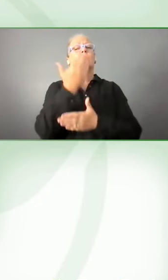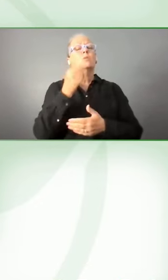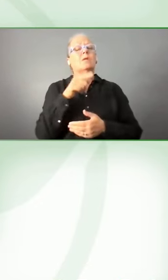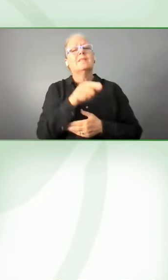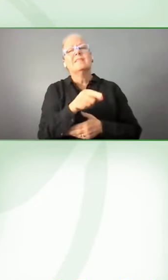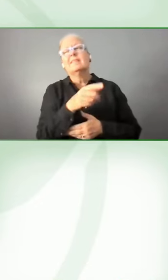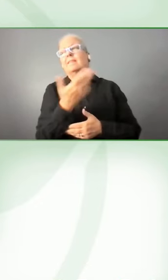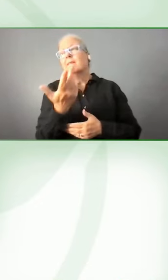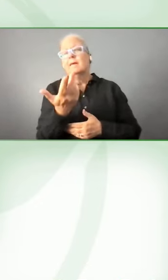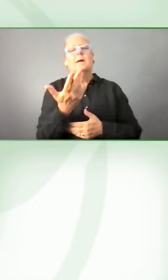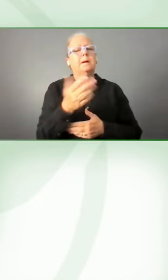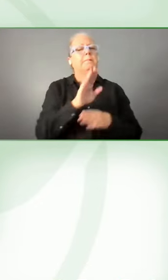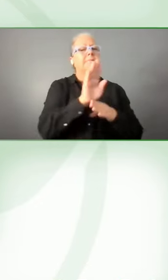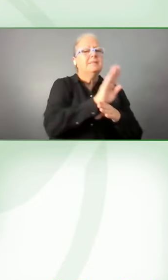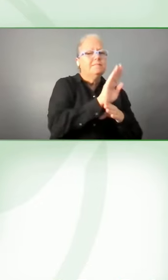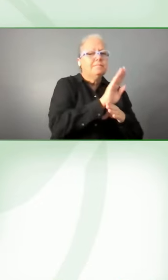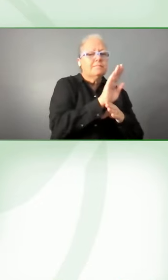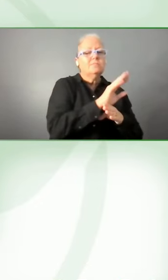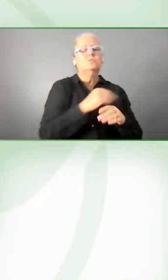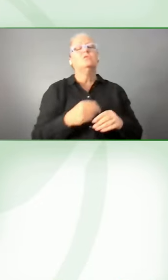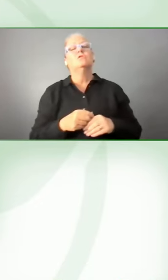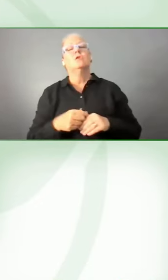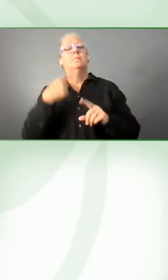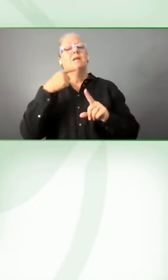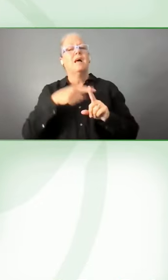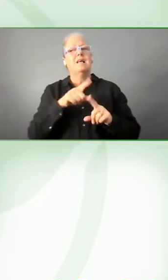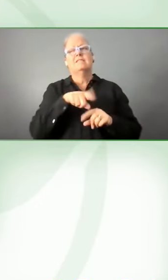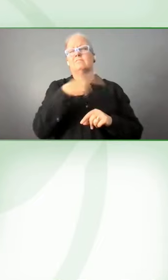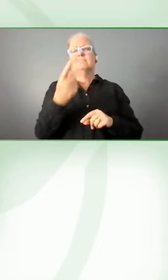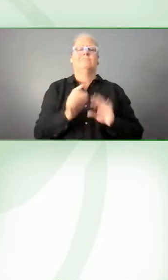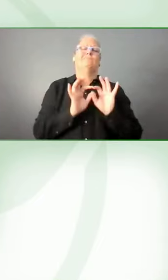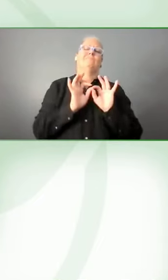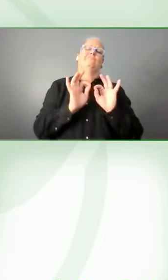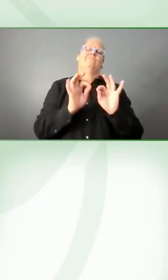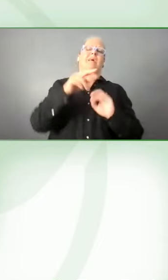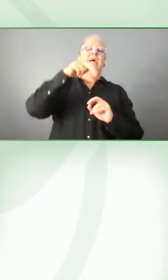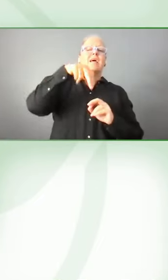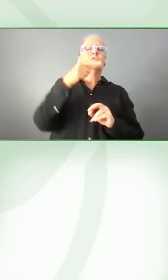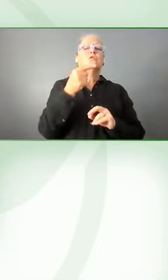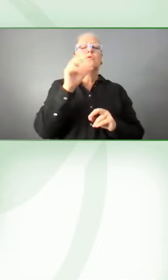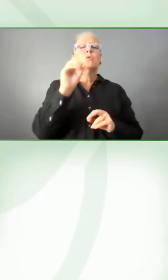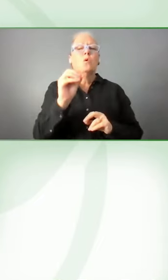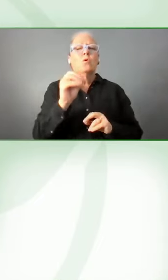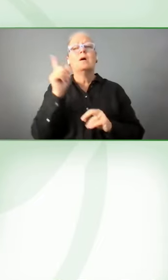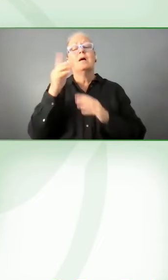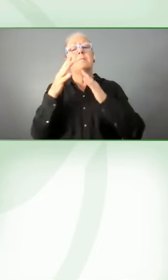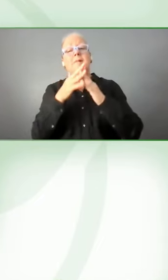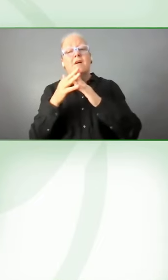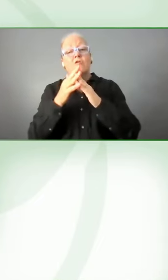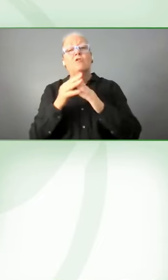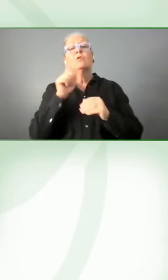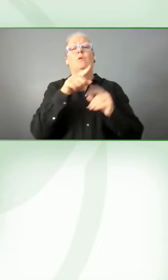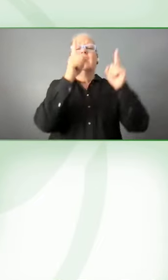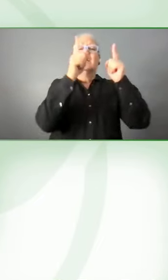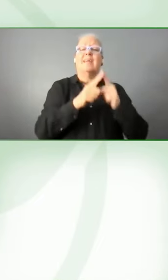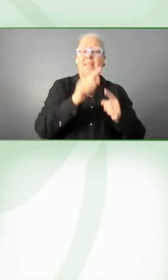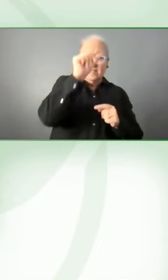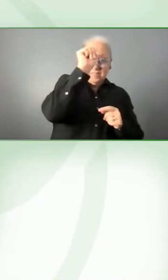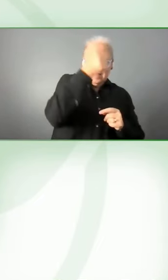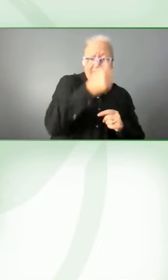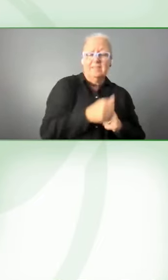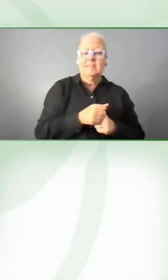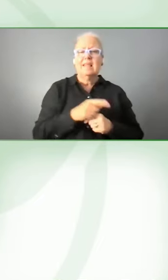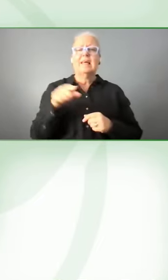as well as some amazing NGOs in the US and India that have always focused on skill development